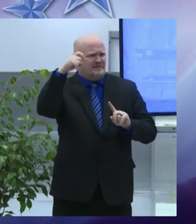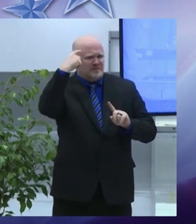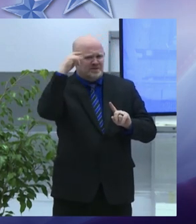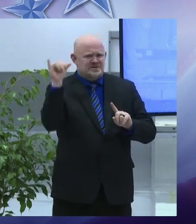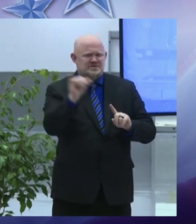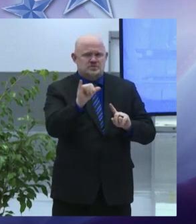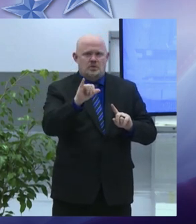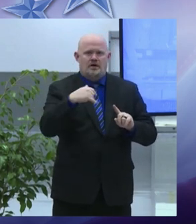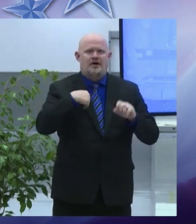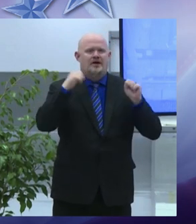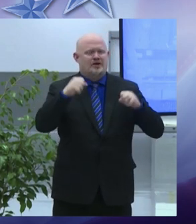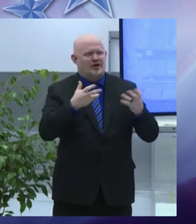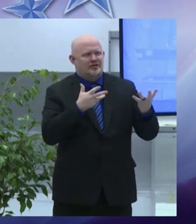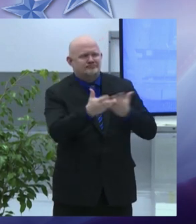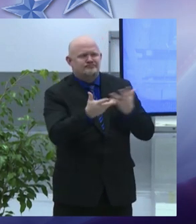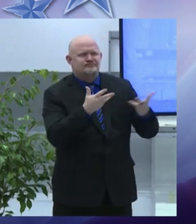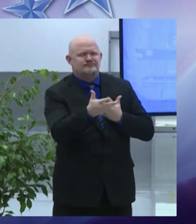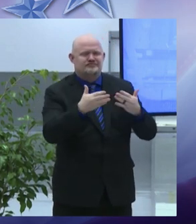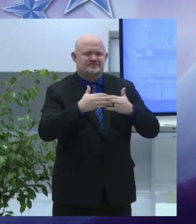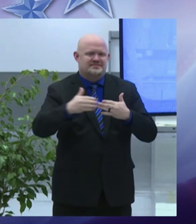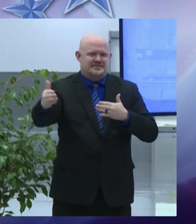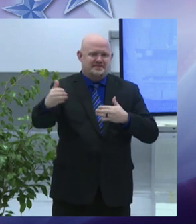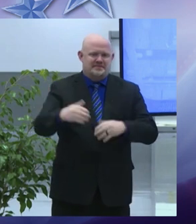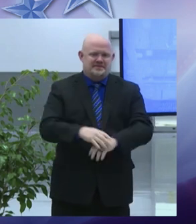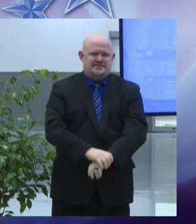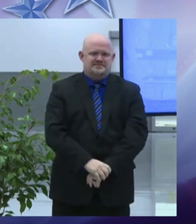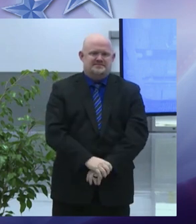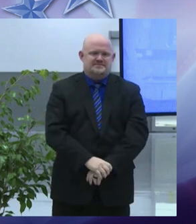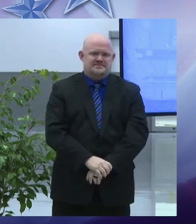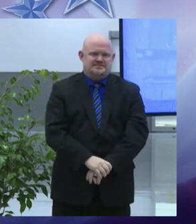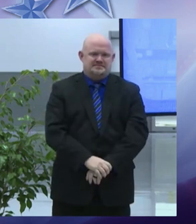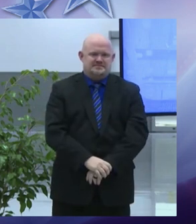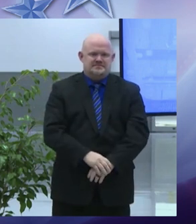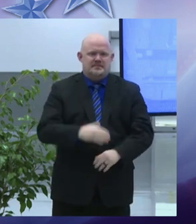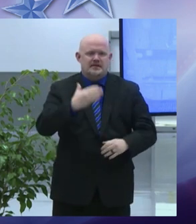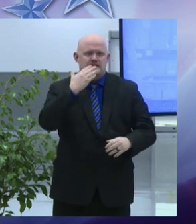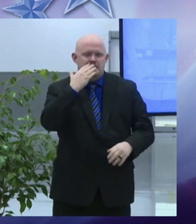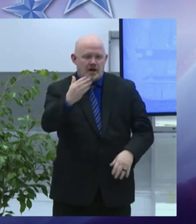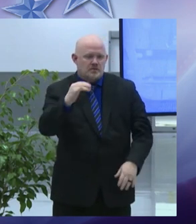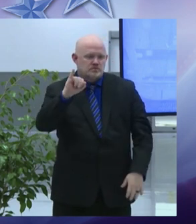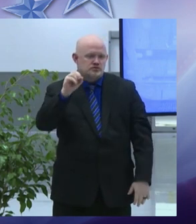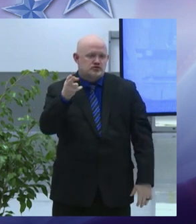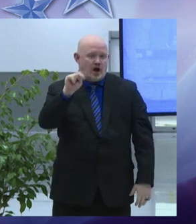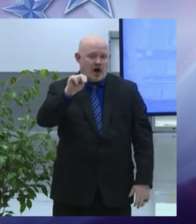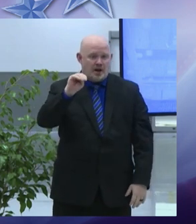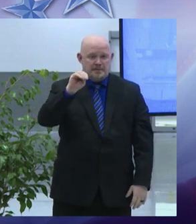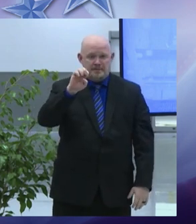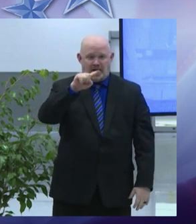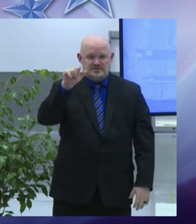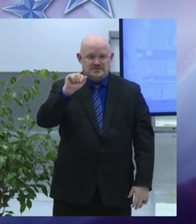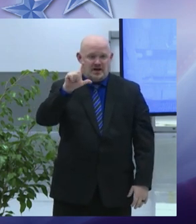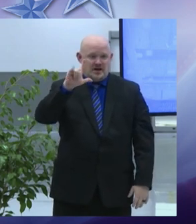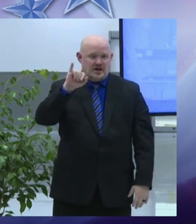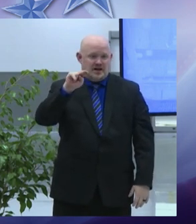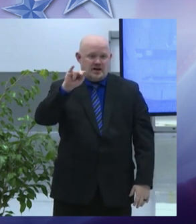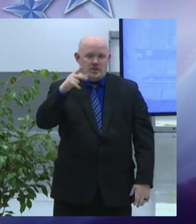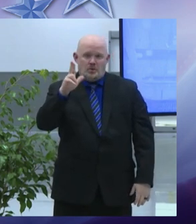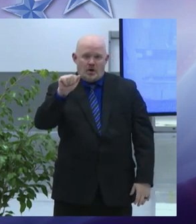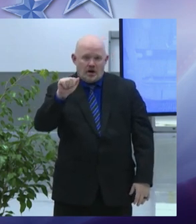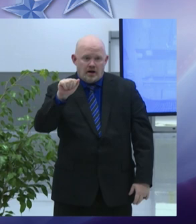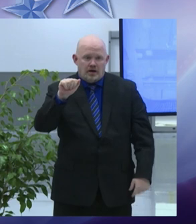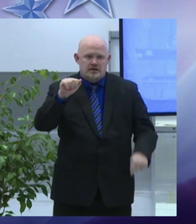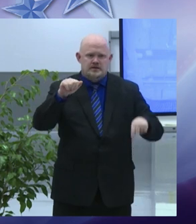introduction thank you to John Mezzalingua as well John again this facility is just absolutely